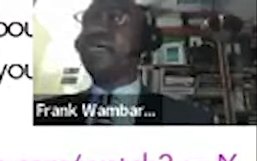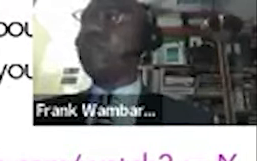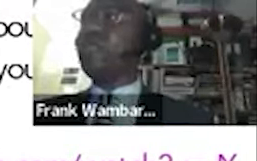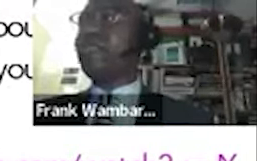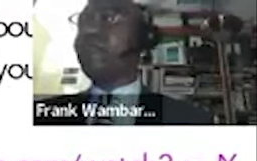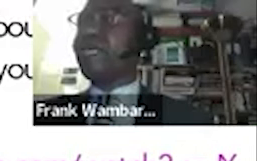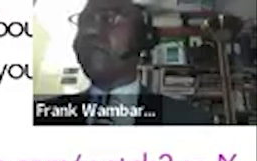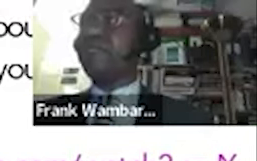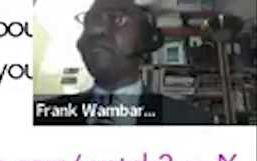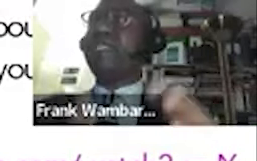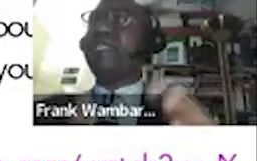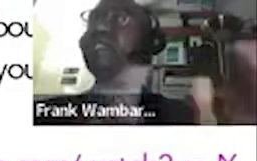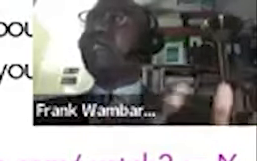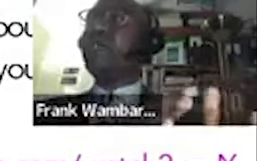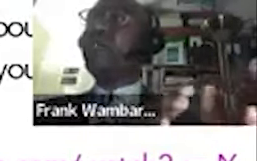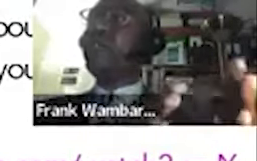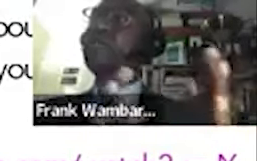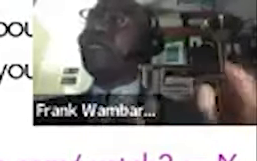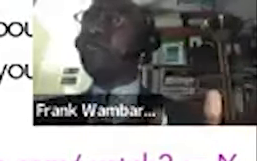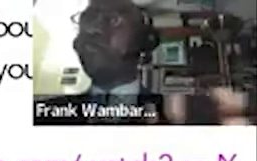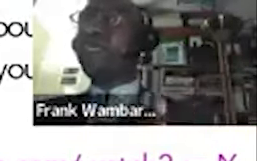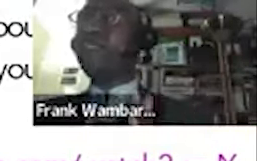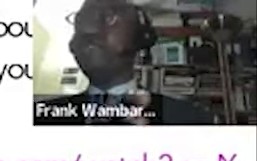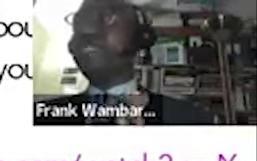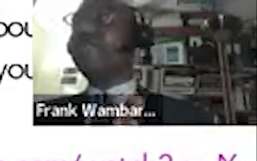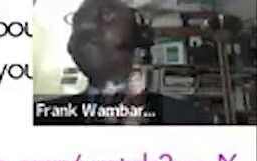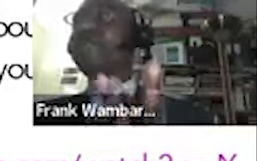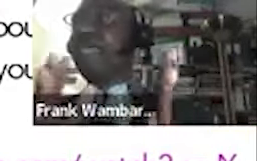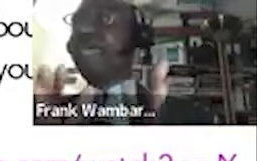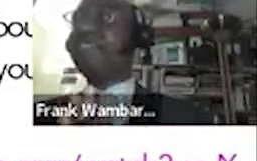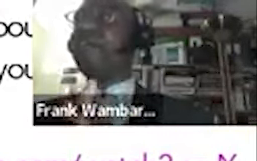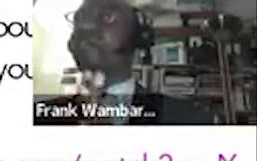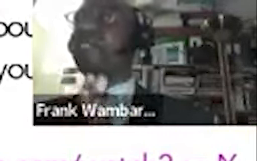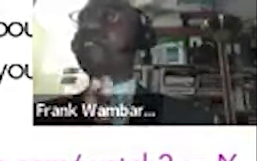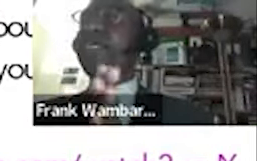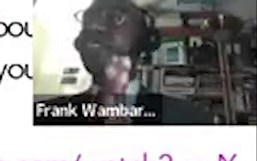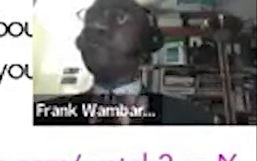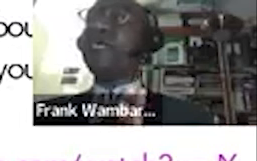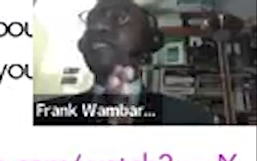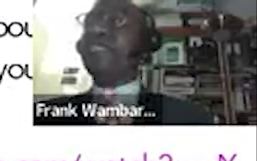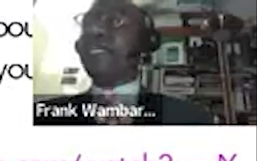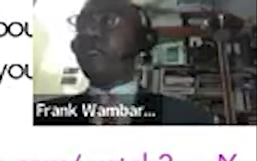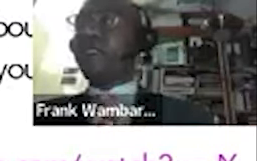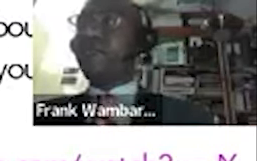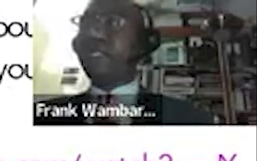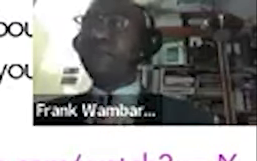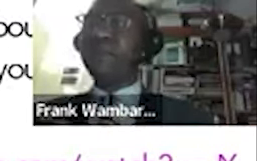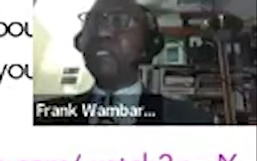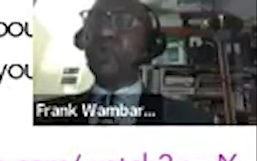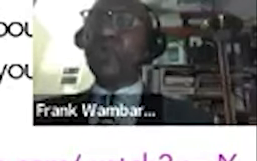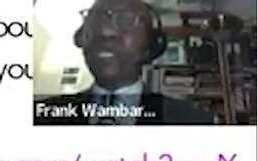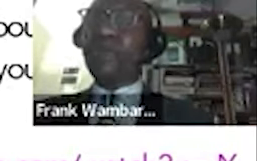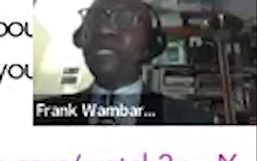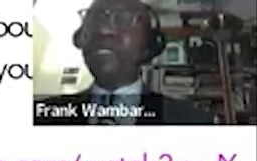get a two-bedroomed house but then they go into expensive city and then the cost is too much and they cannot afford